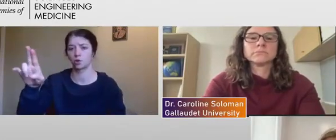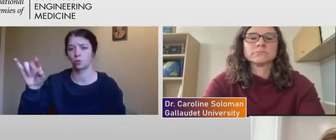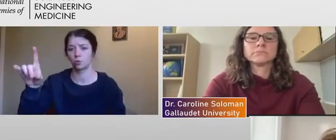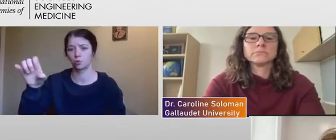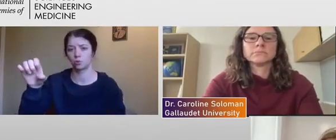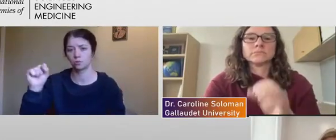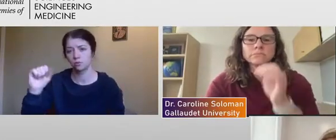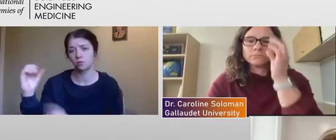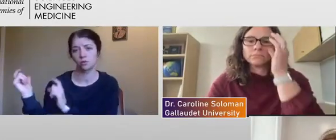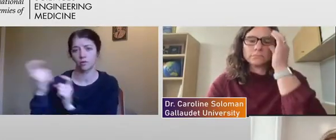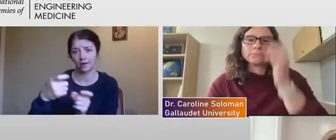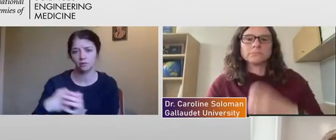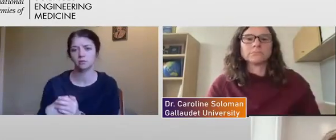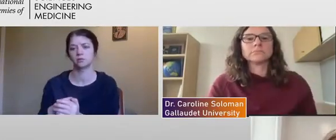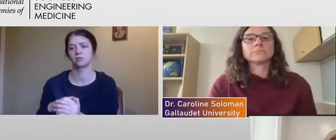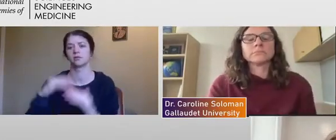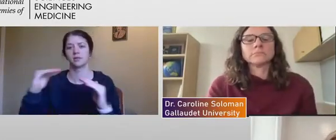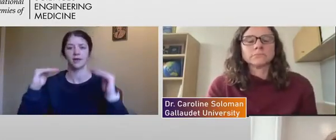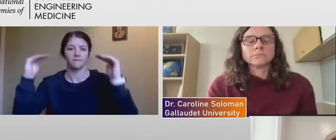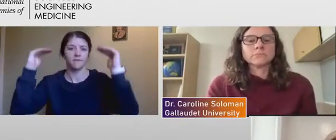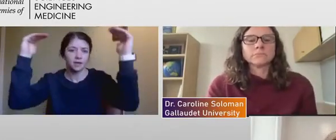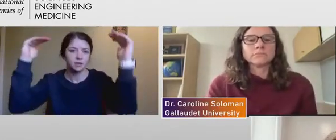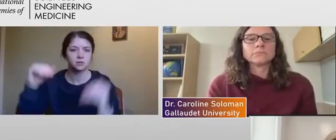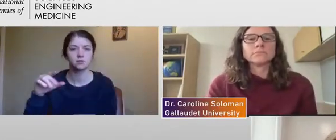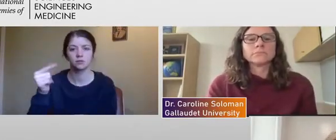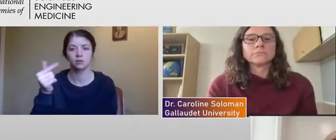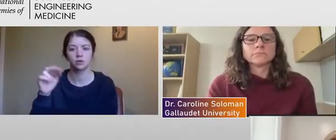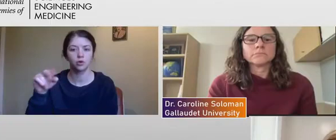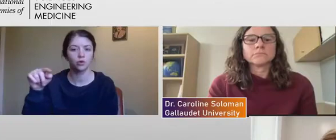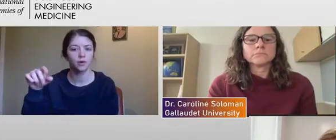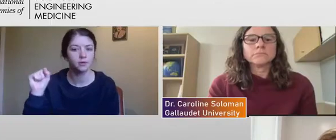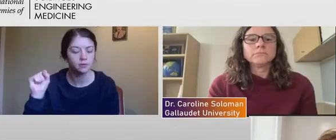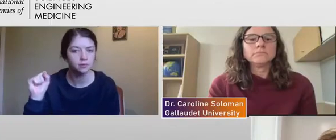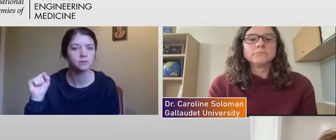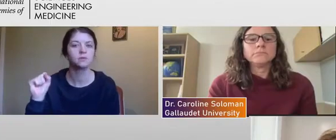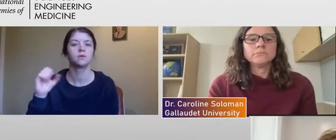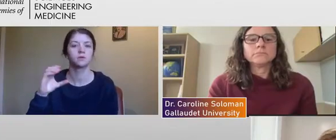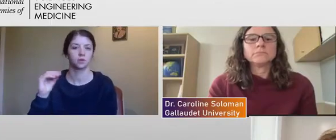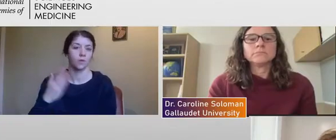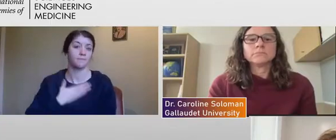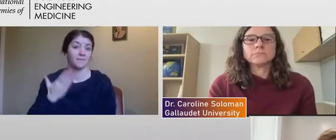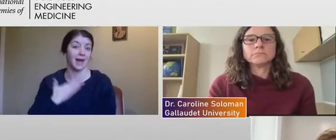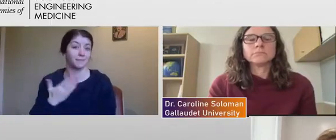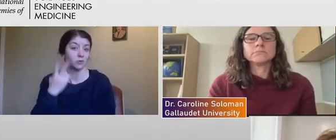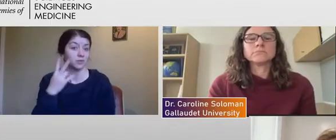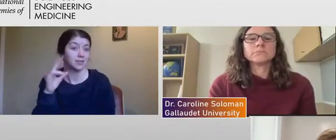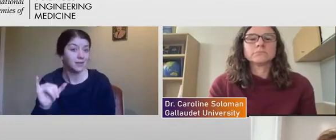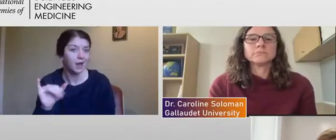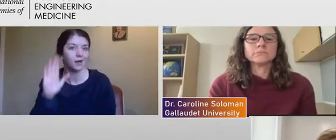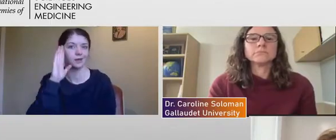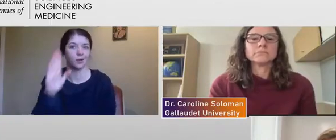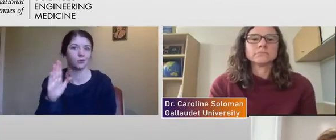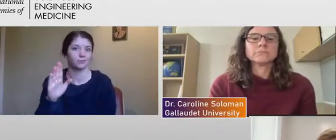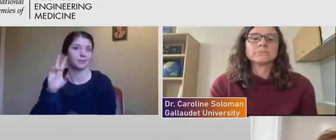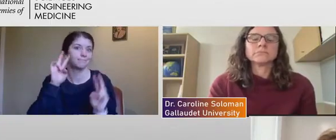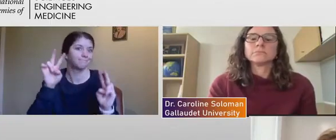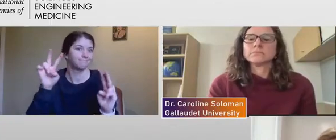Um, so I'm happy to see that and I'd like to see more. We'll stop there.